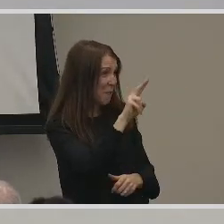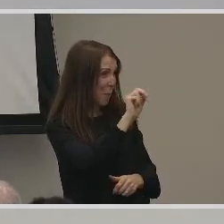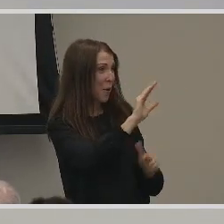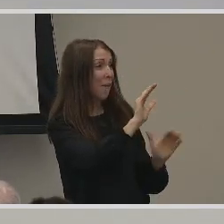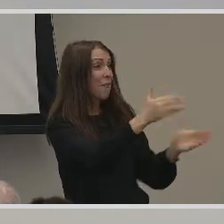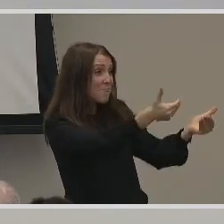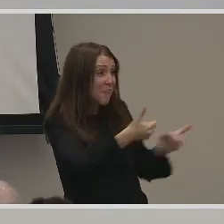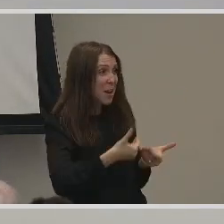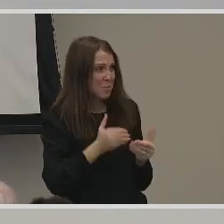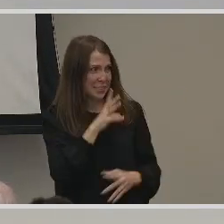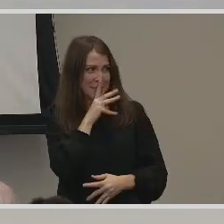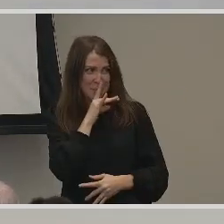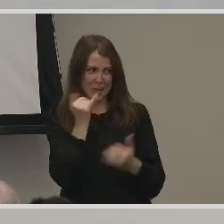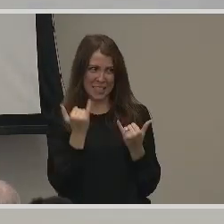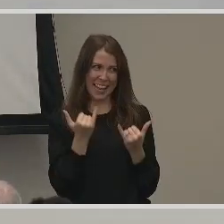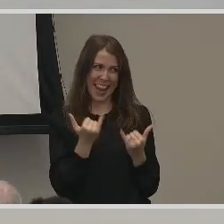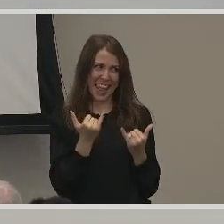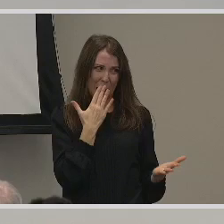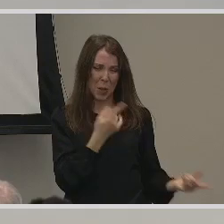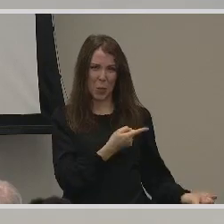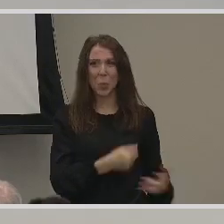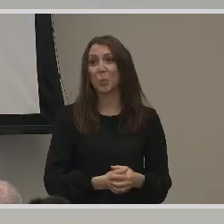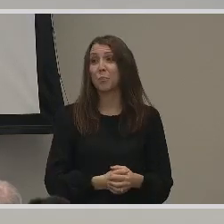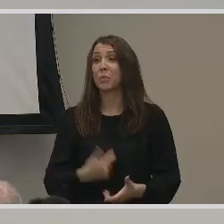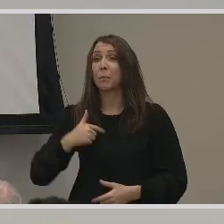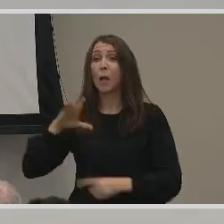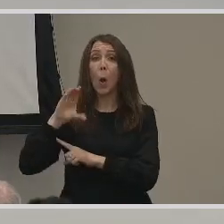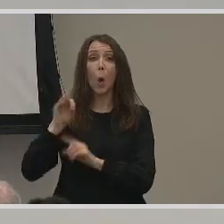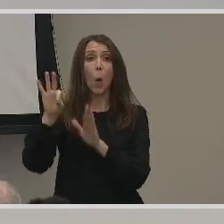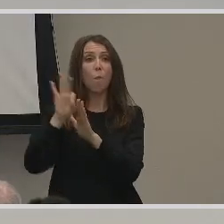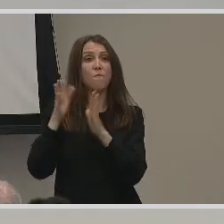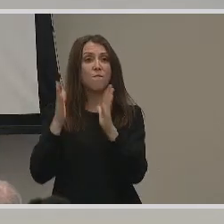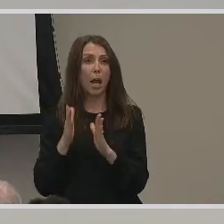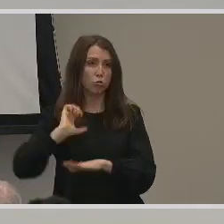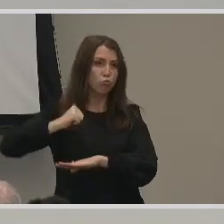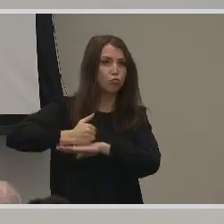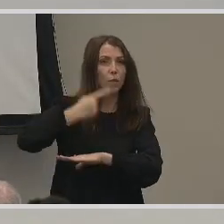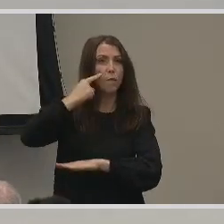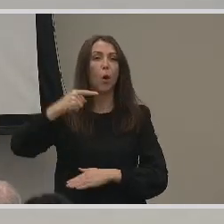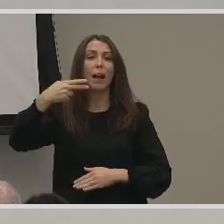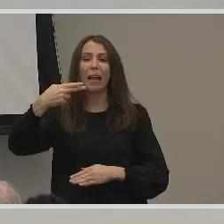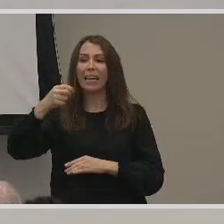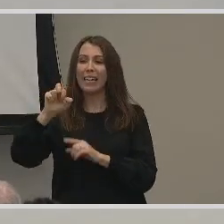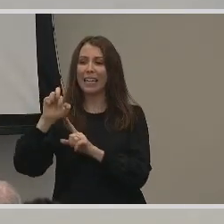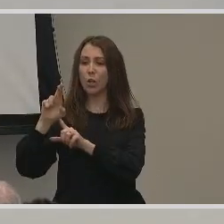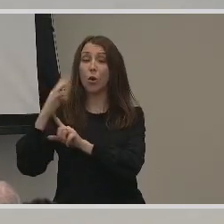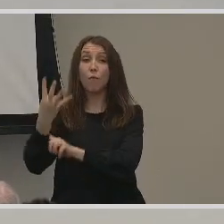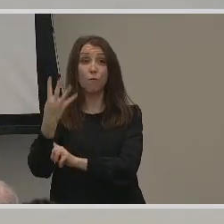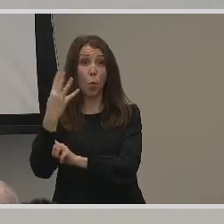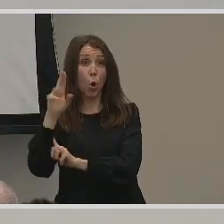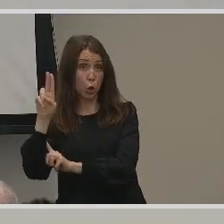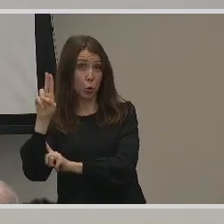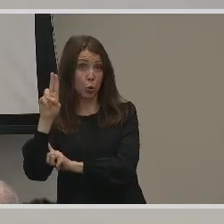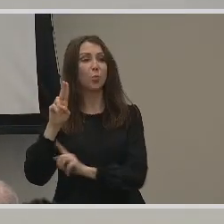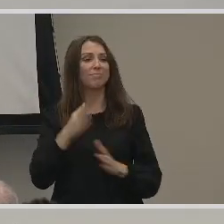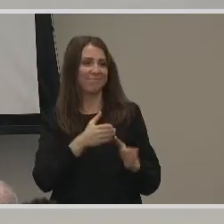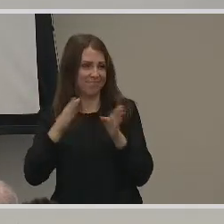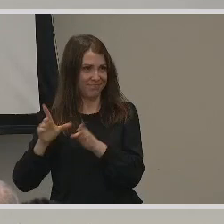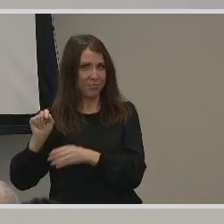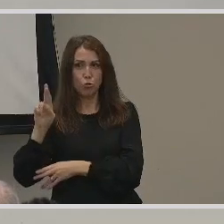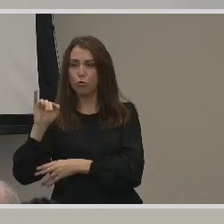today. So I'm one of the co-founders of Hear For You, alongside Trinity Goodloe.